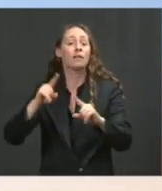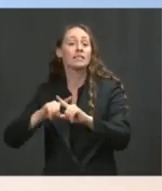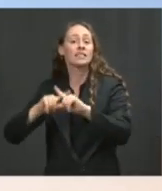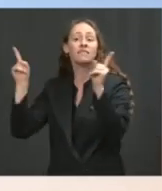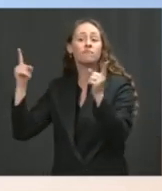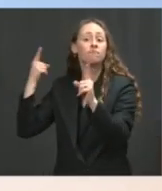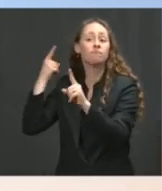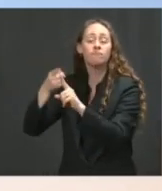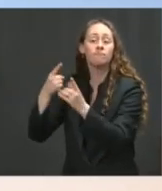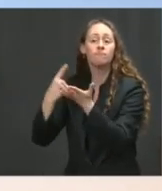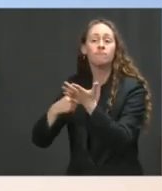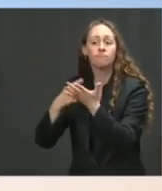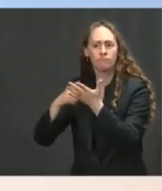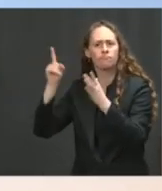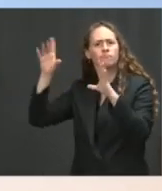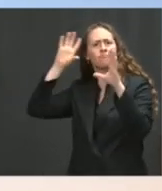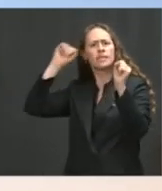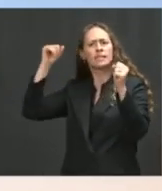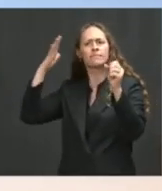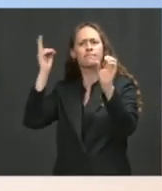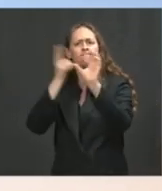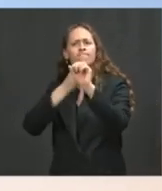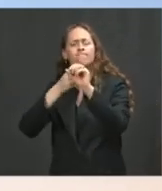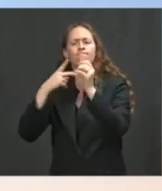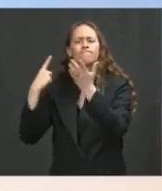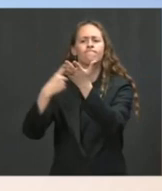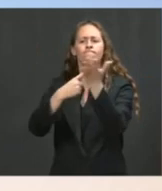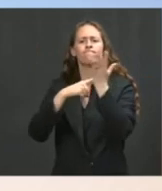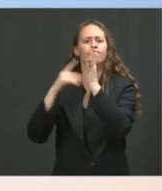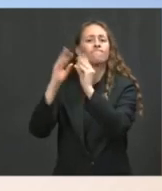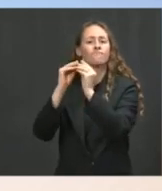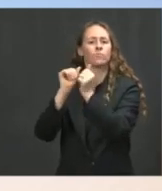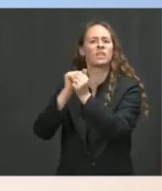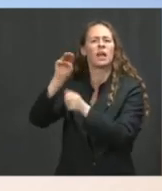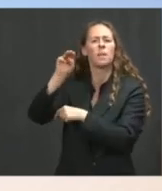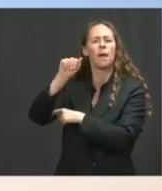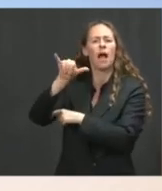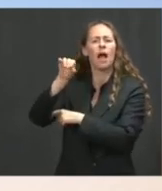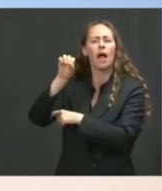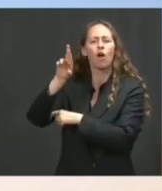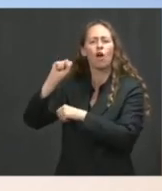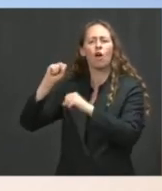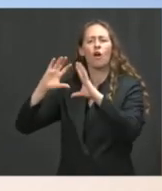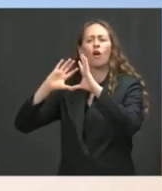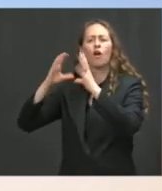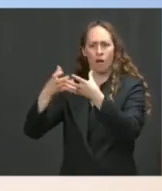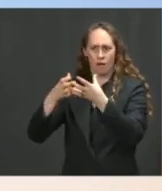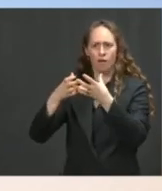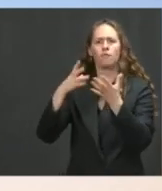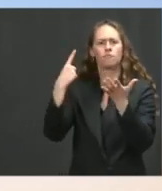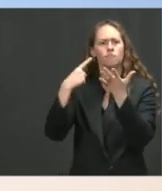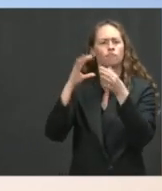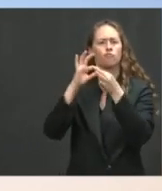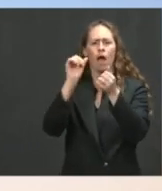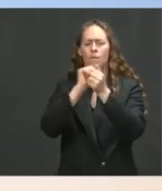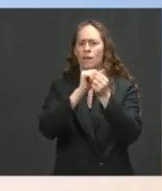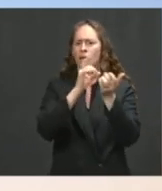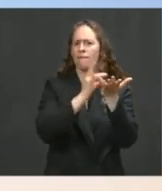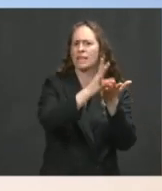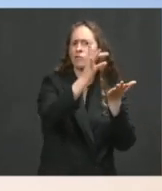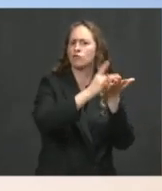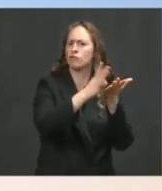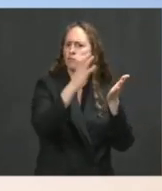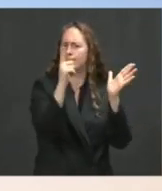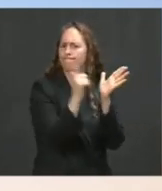meeting of the U.S. Conference of Mayors to discuss our eviction prevention efforts. CDC Director Rochelle Walensky provided an update on the state of the